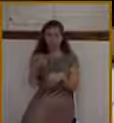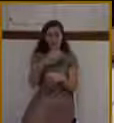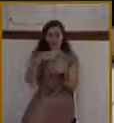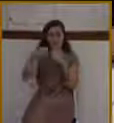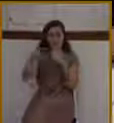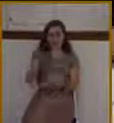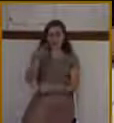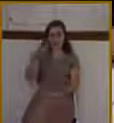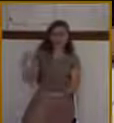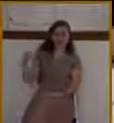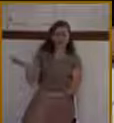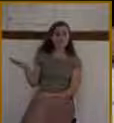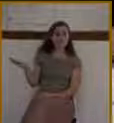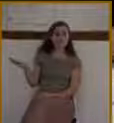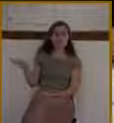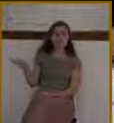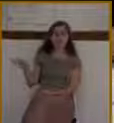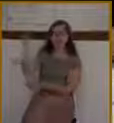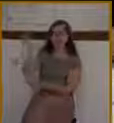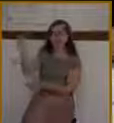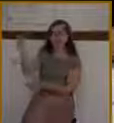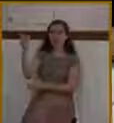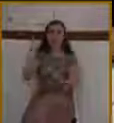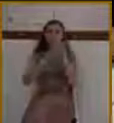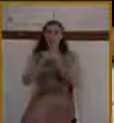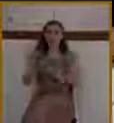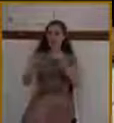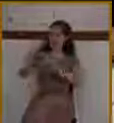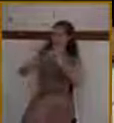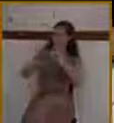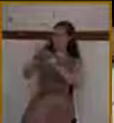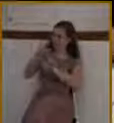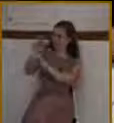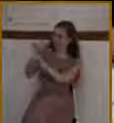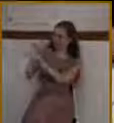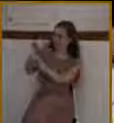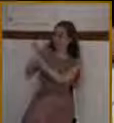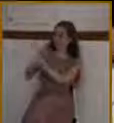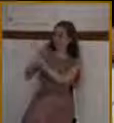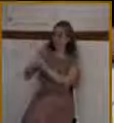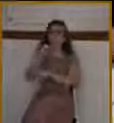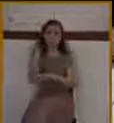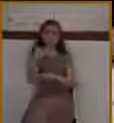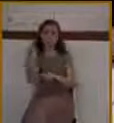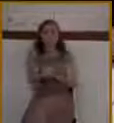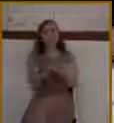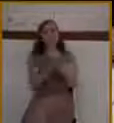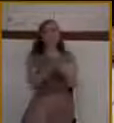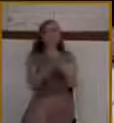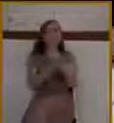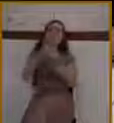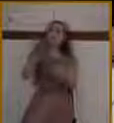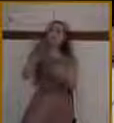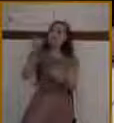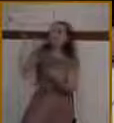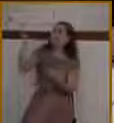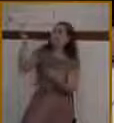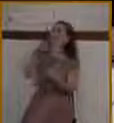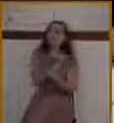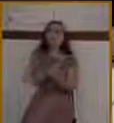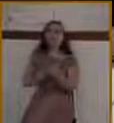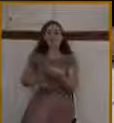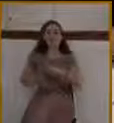streets are asking the question, who is this? And the priests in the temple are singing this song, who is this king of glory?